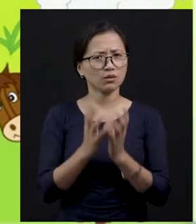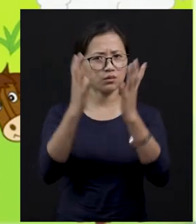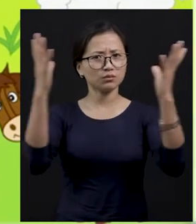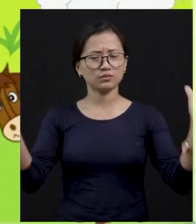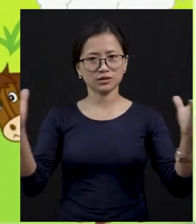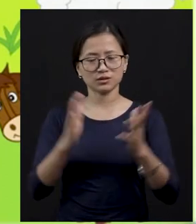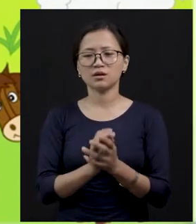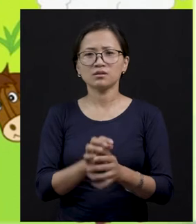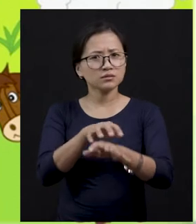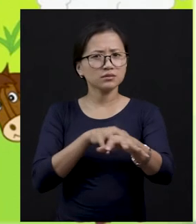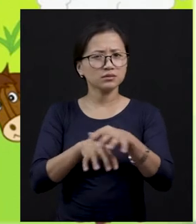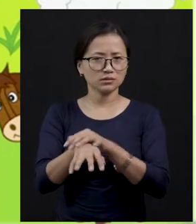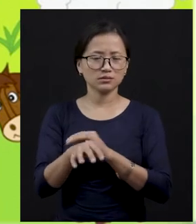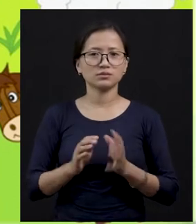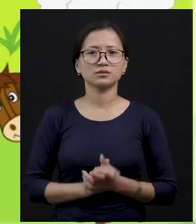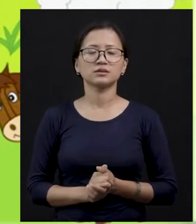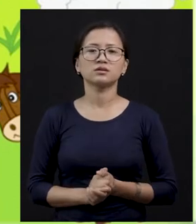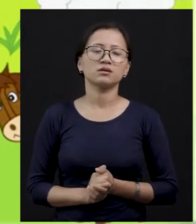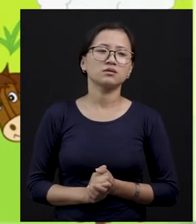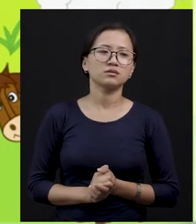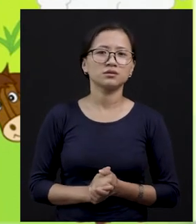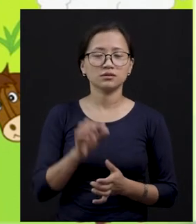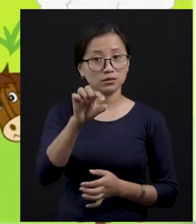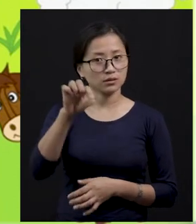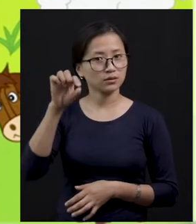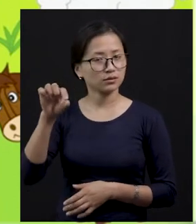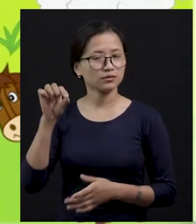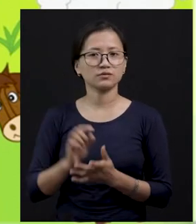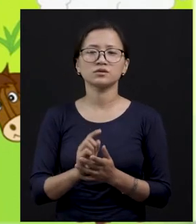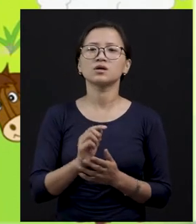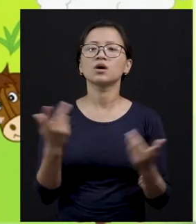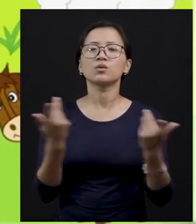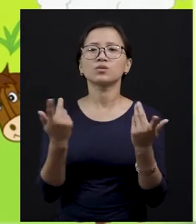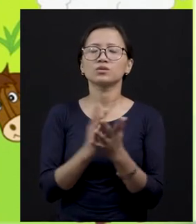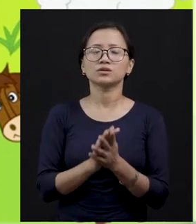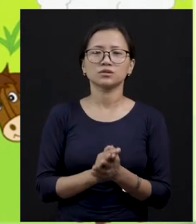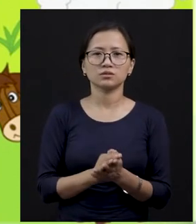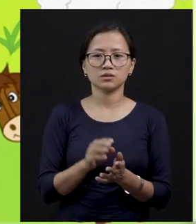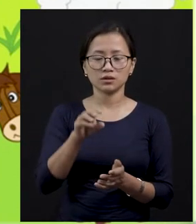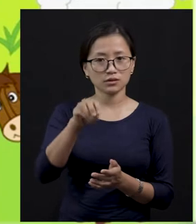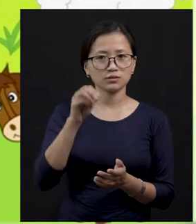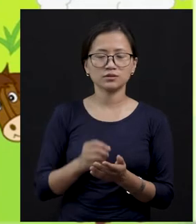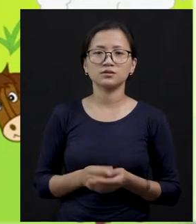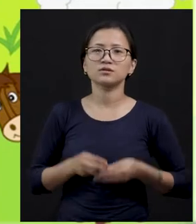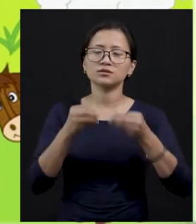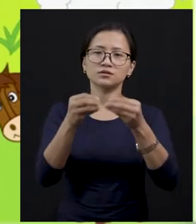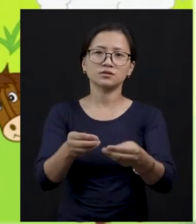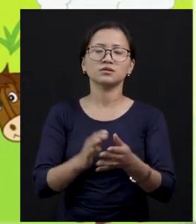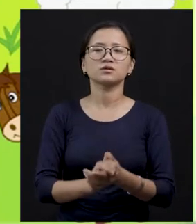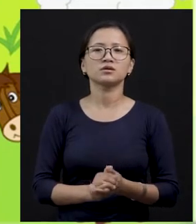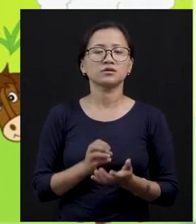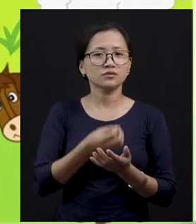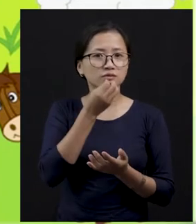many animals here. Yes or no? Let us identify which animals gives us which